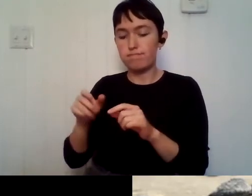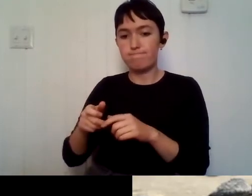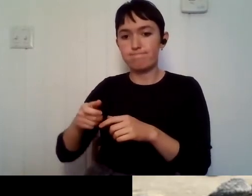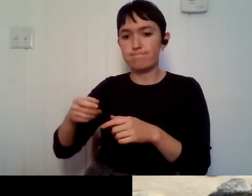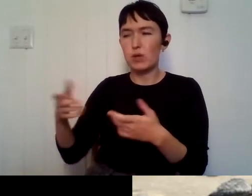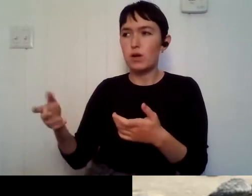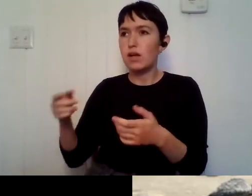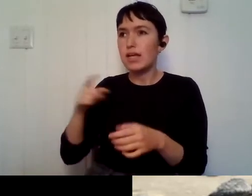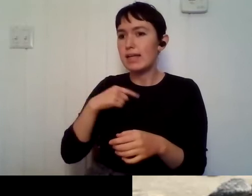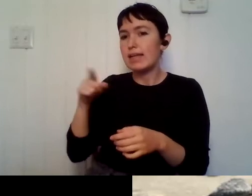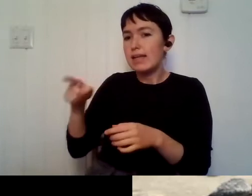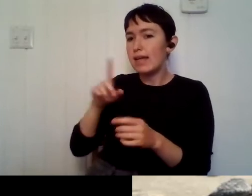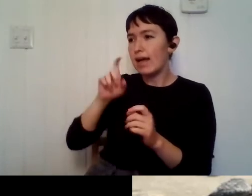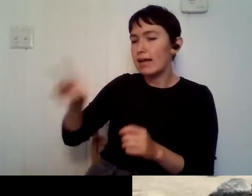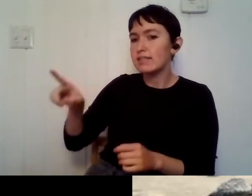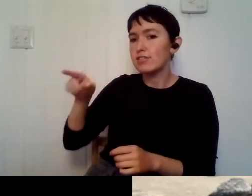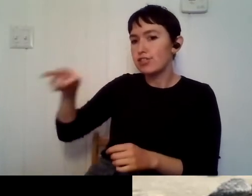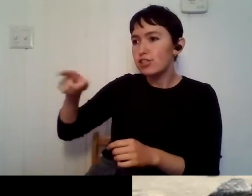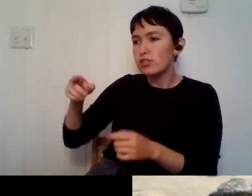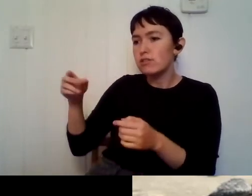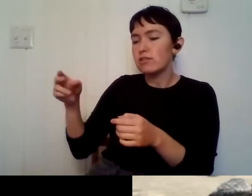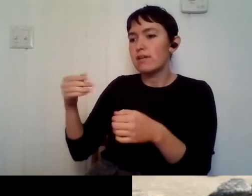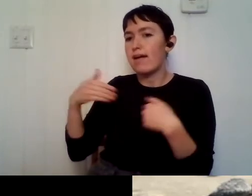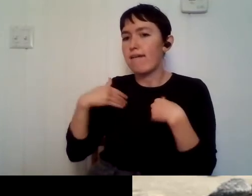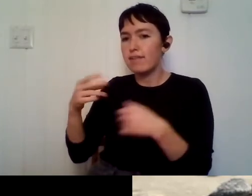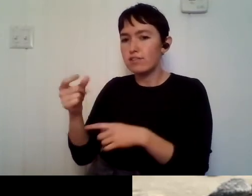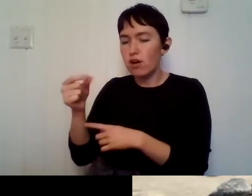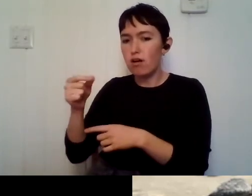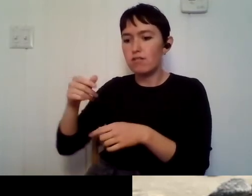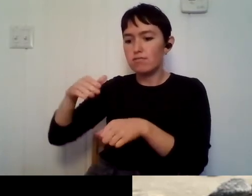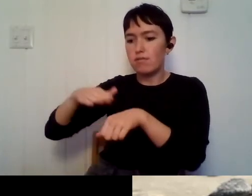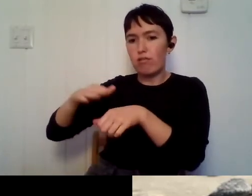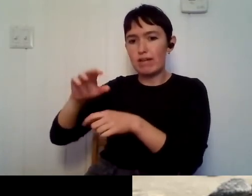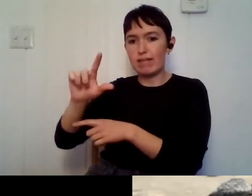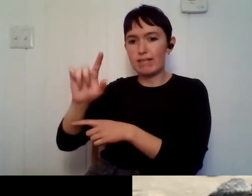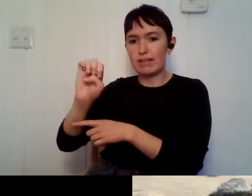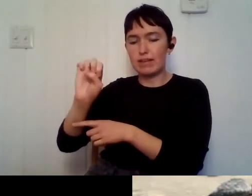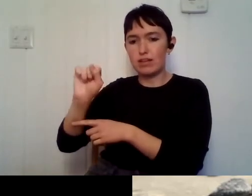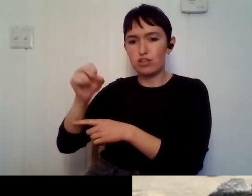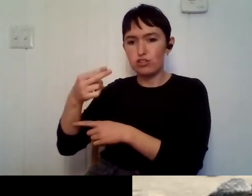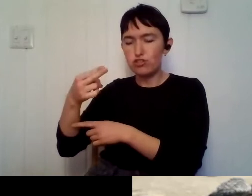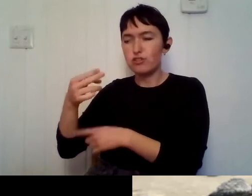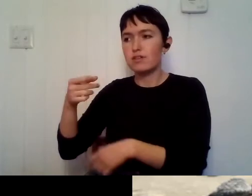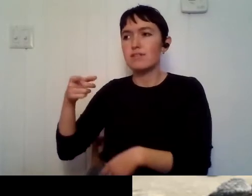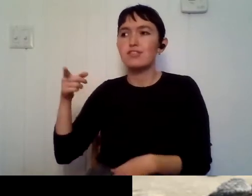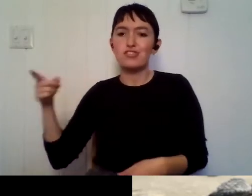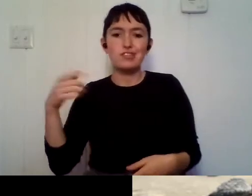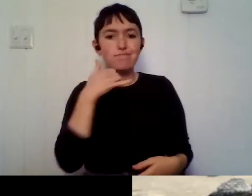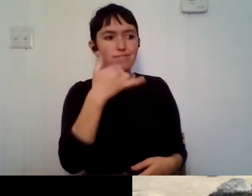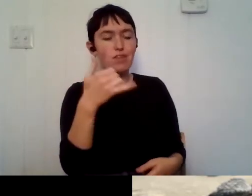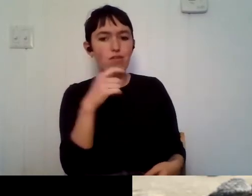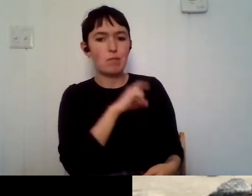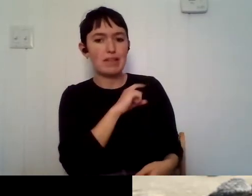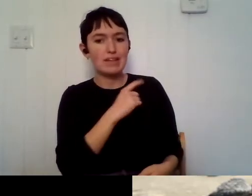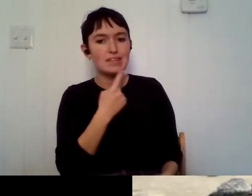her, being aggressive. And it wasn't anything like that, that, um, that's a, it's,